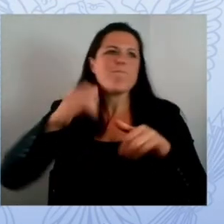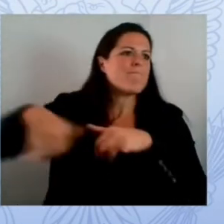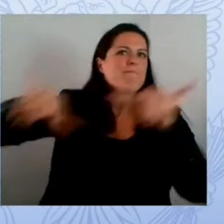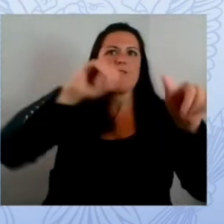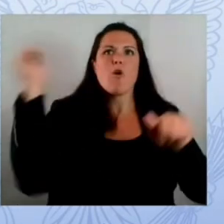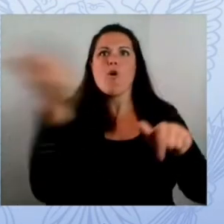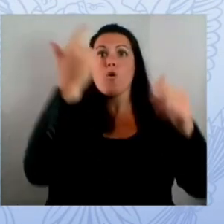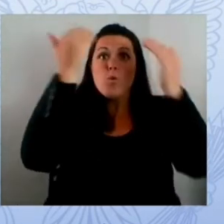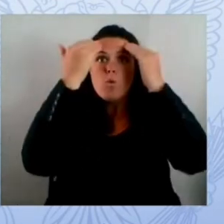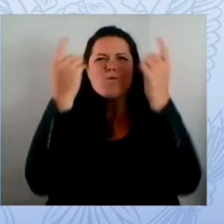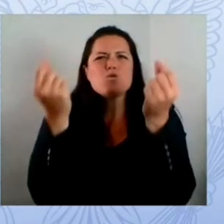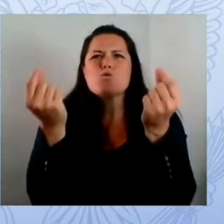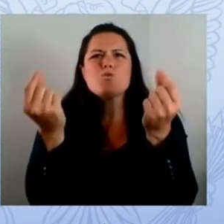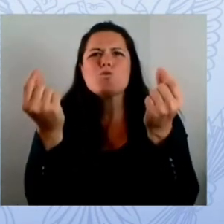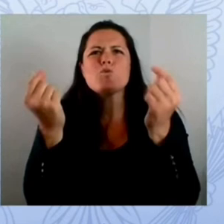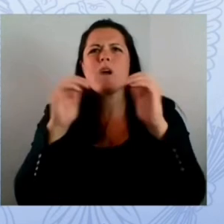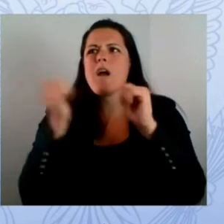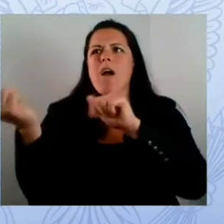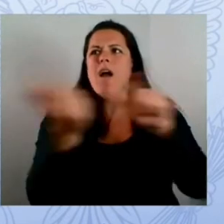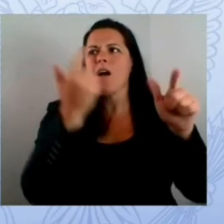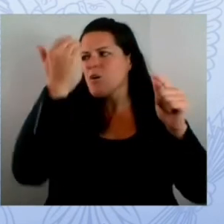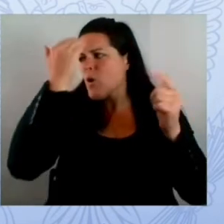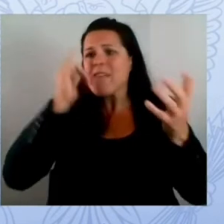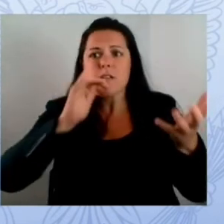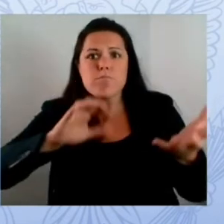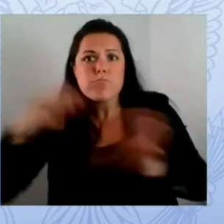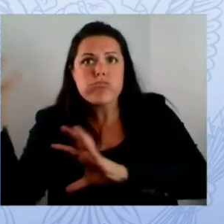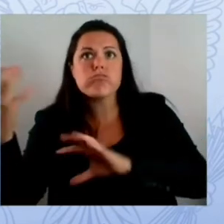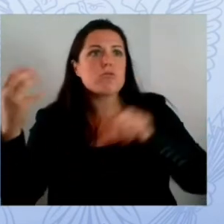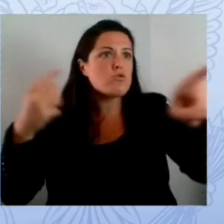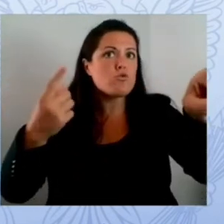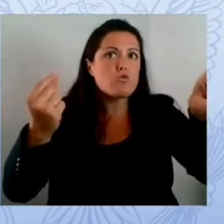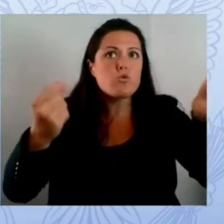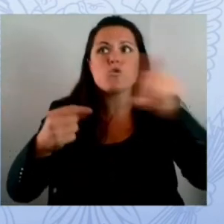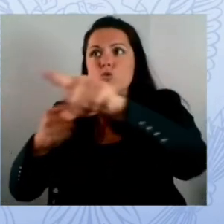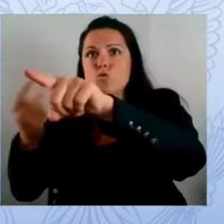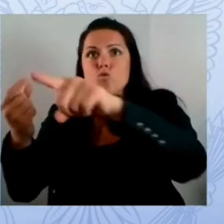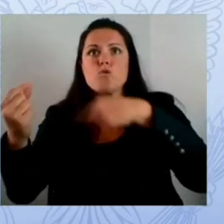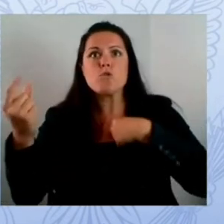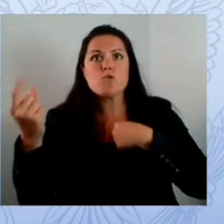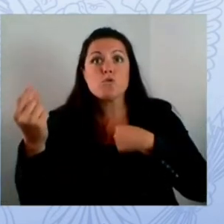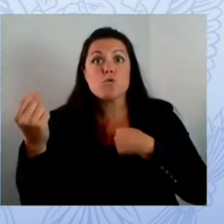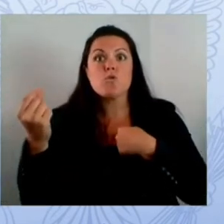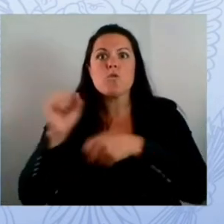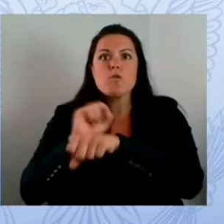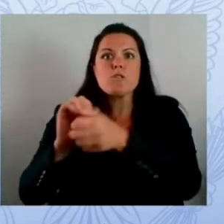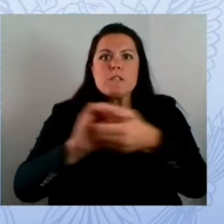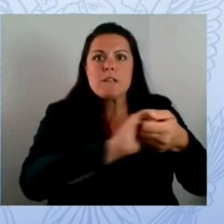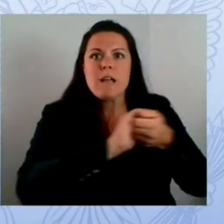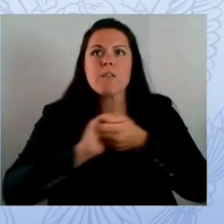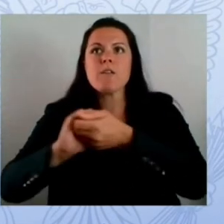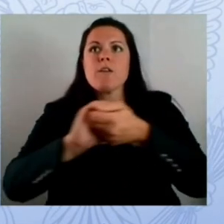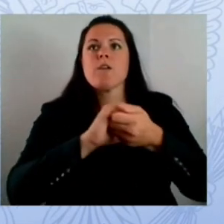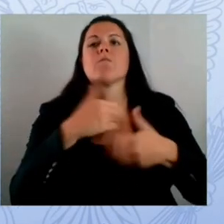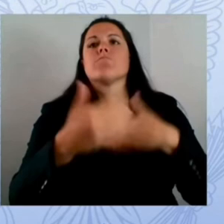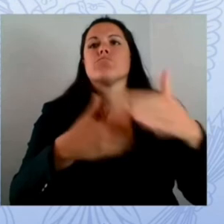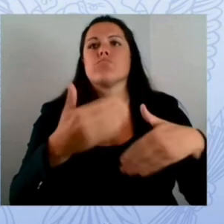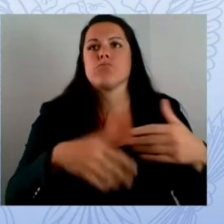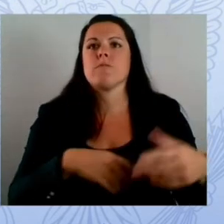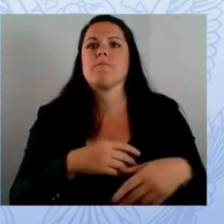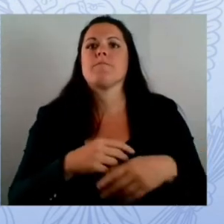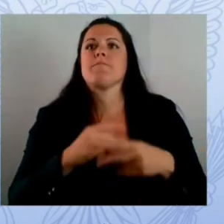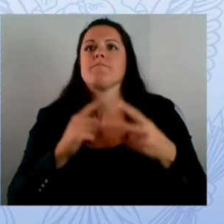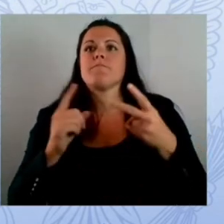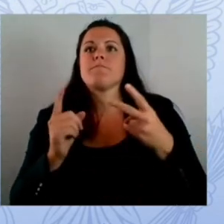addresses that as well so that's the first thing in the brief the second thing is the department of education is developing a government coordinating council